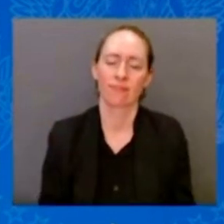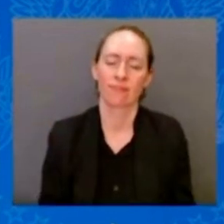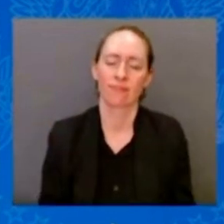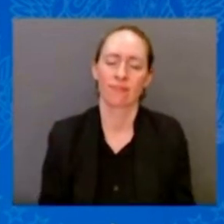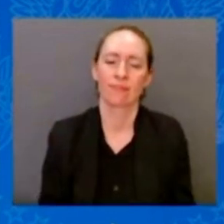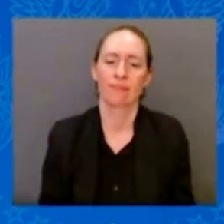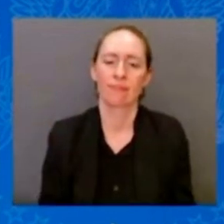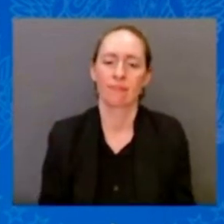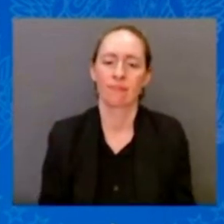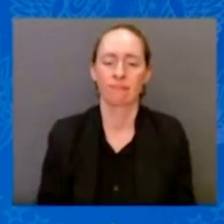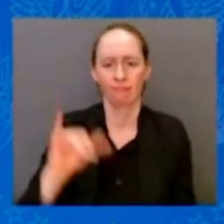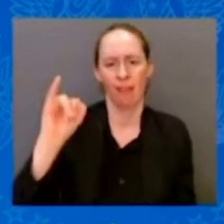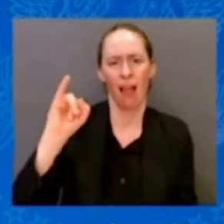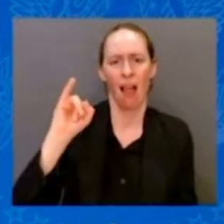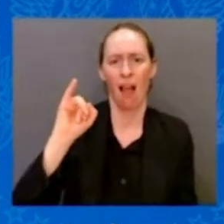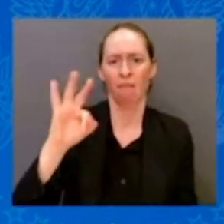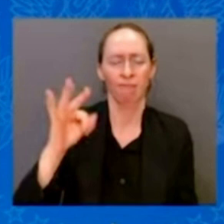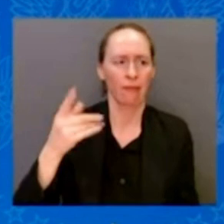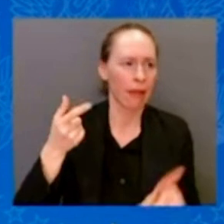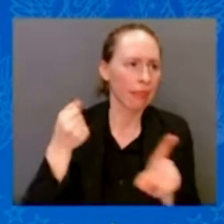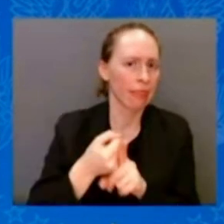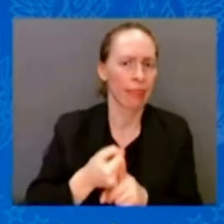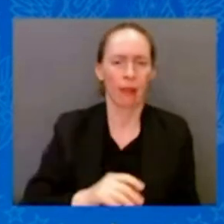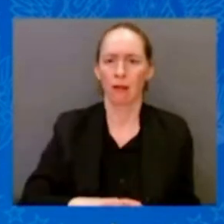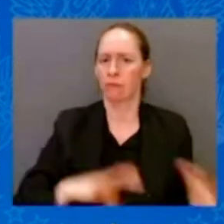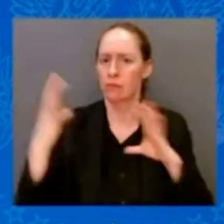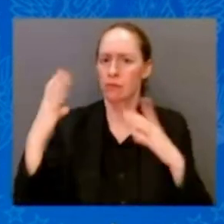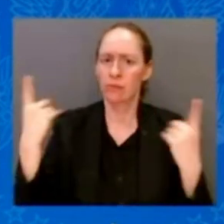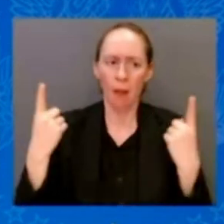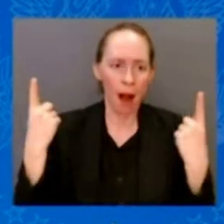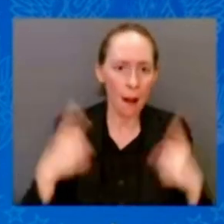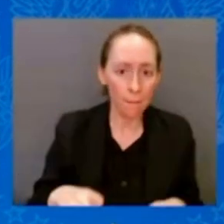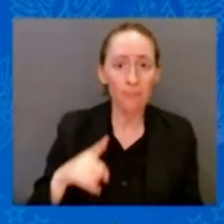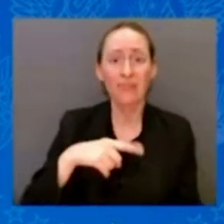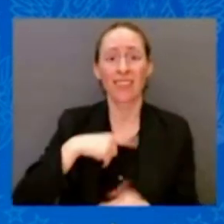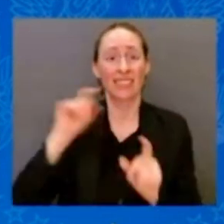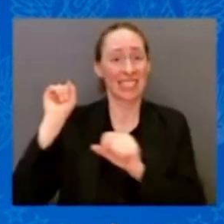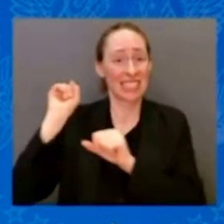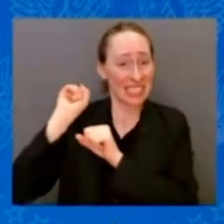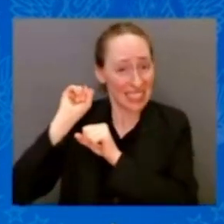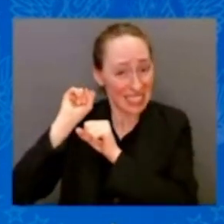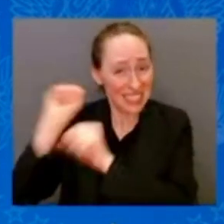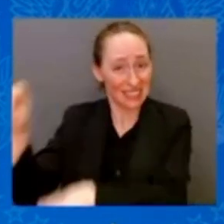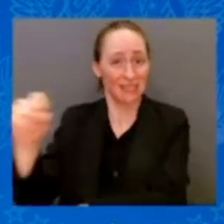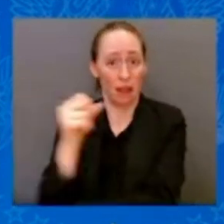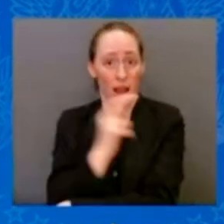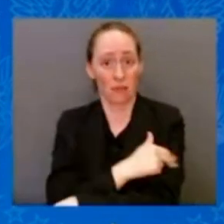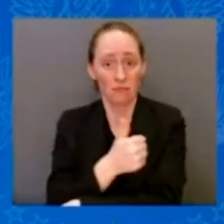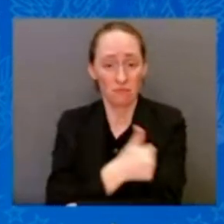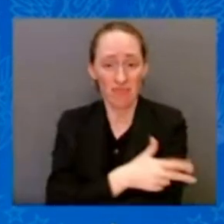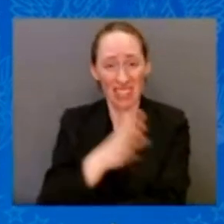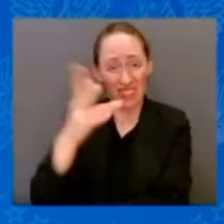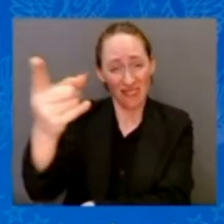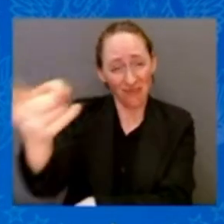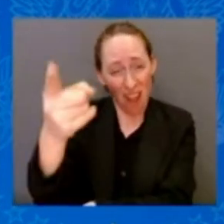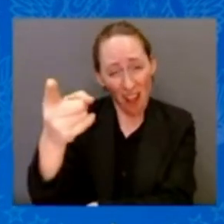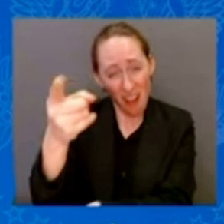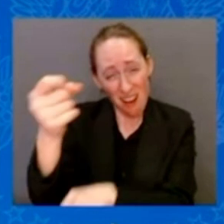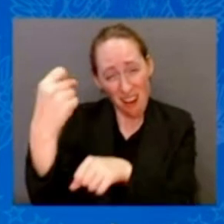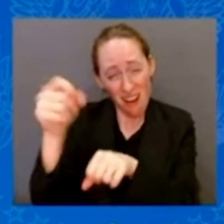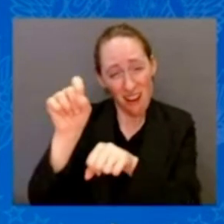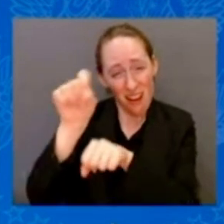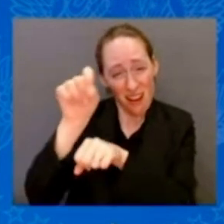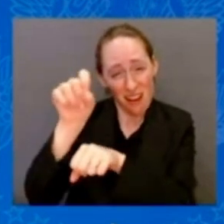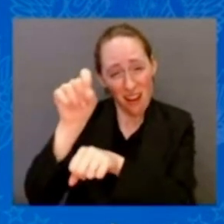the higher the percentages, you'll die, because it takes so long to get there to the — the nearest hospital. That's just a